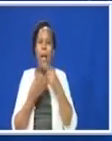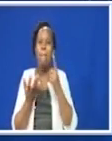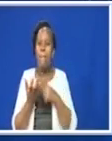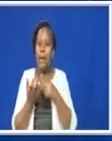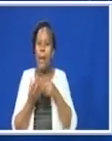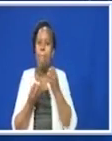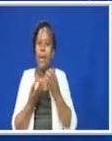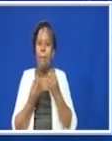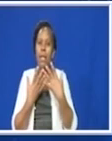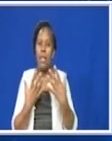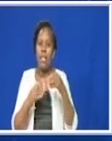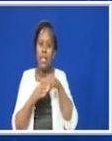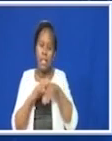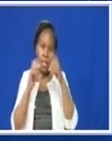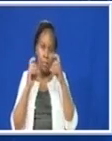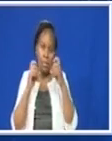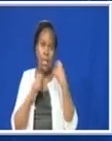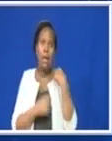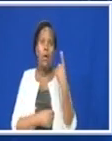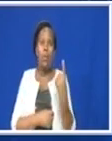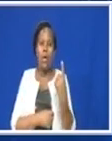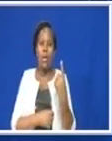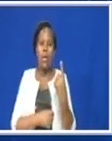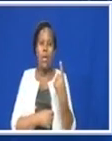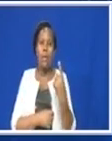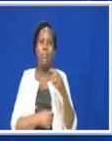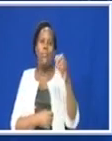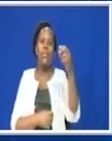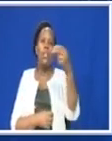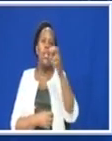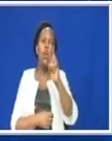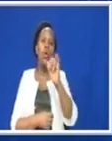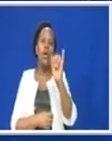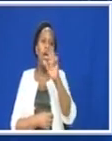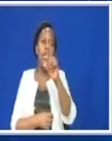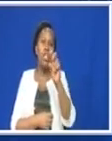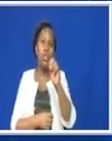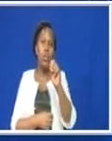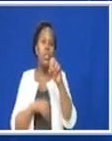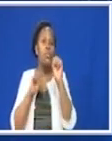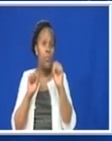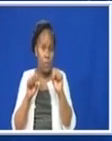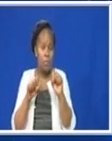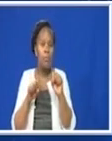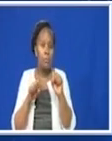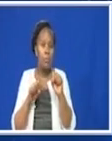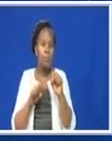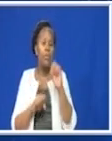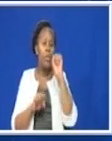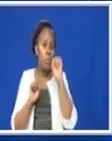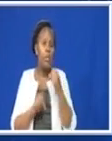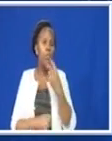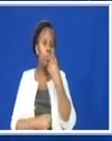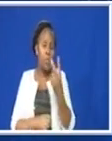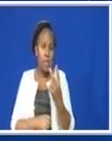of features. Number one, we are seeing, the horizon is visible. You can see the horizon from the front